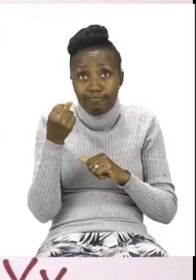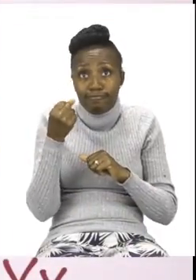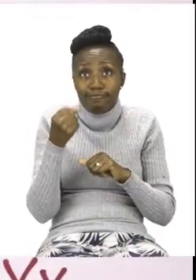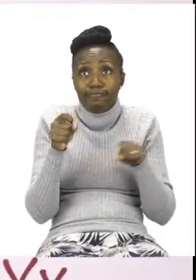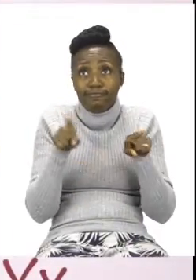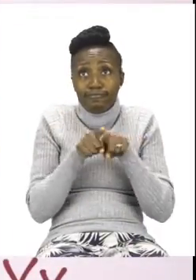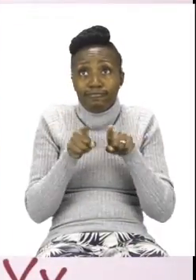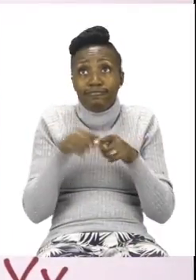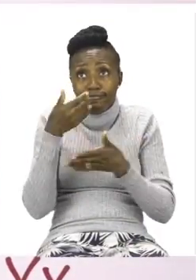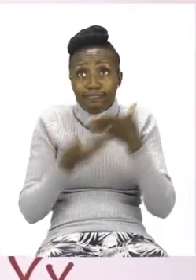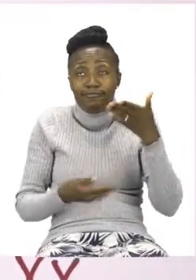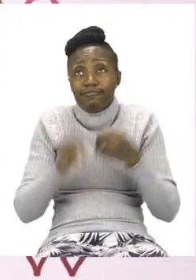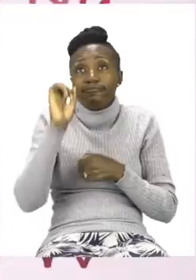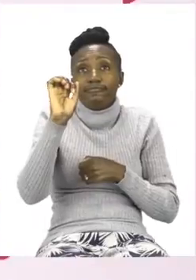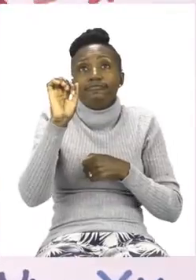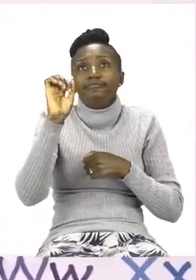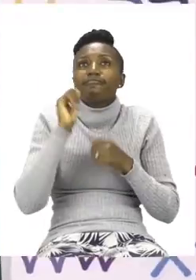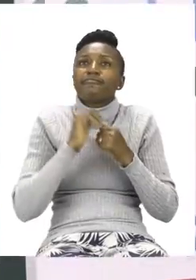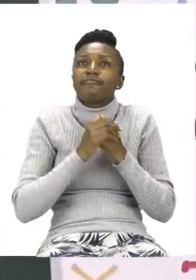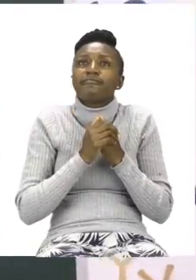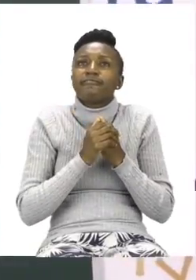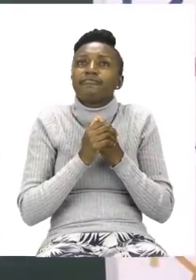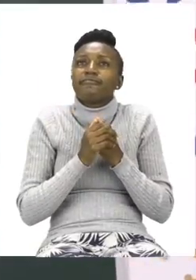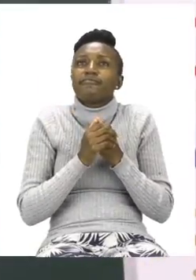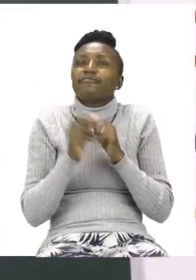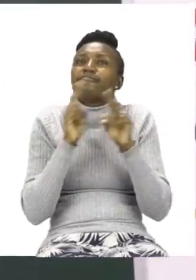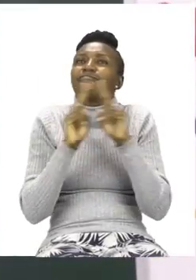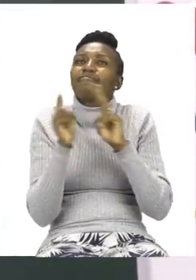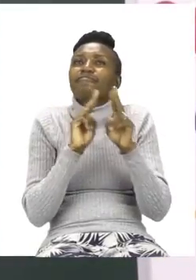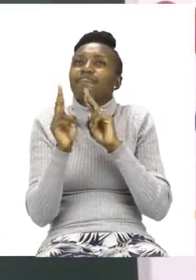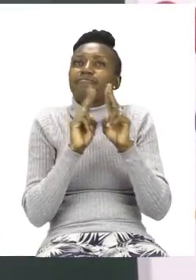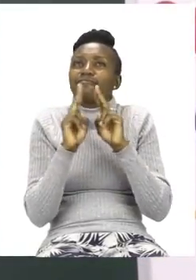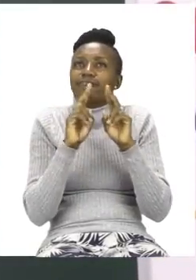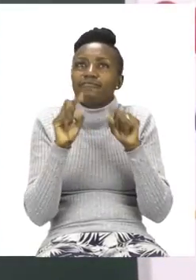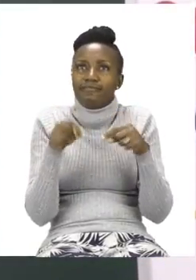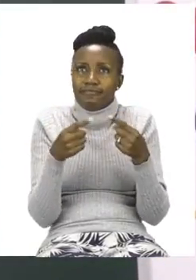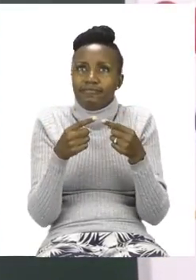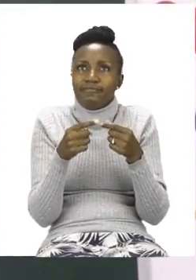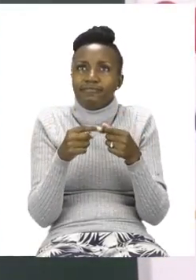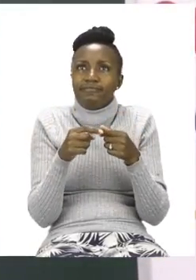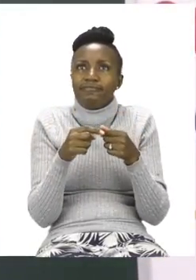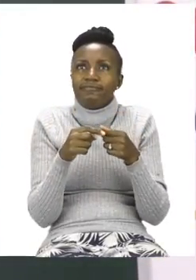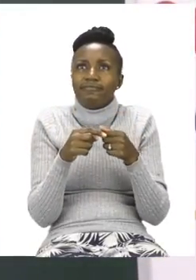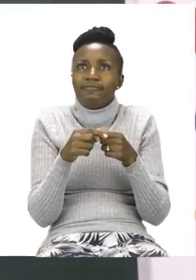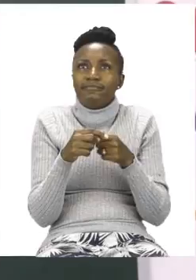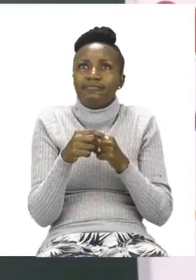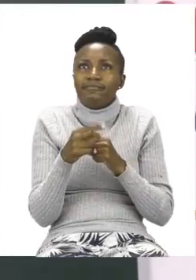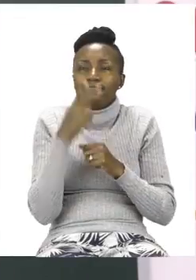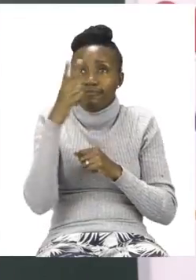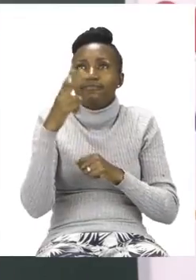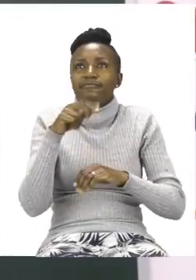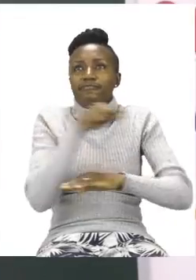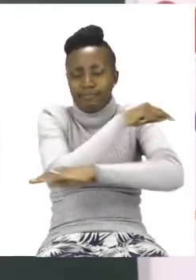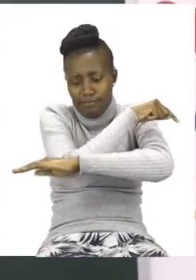you do in your work and we're going to talk about each and every object. The first thing that you can see on this side